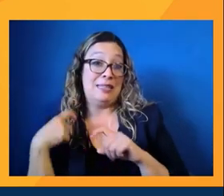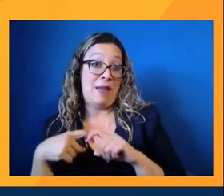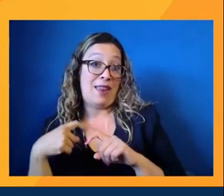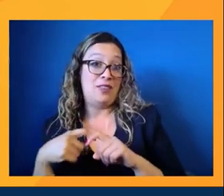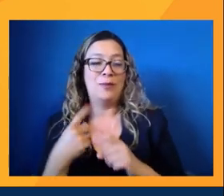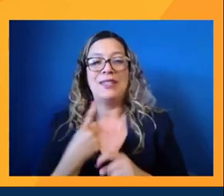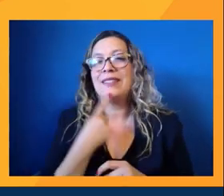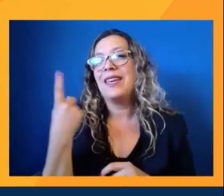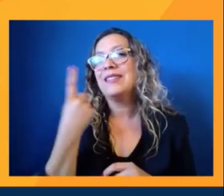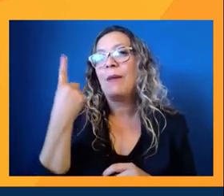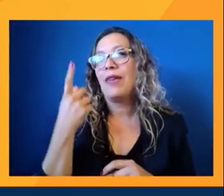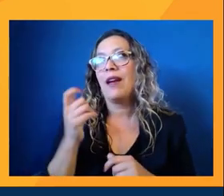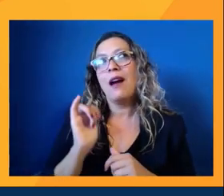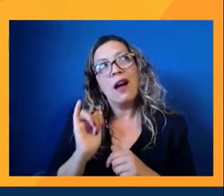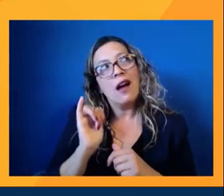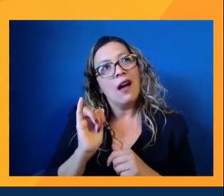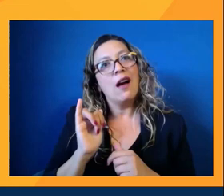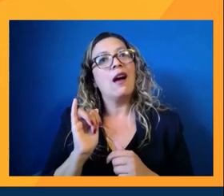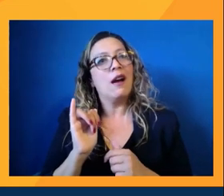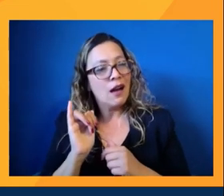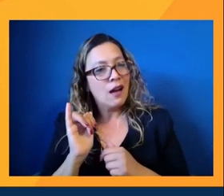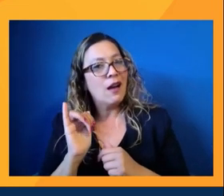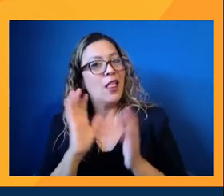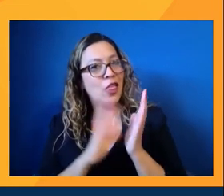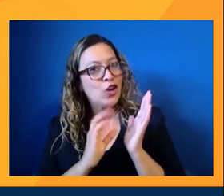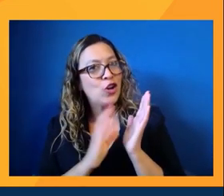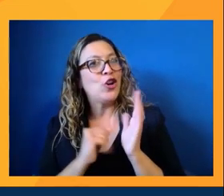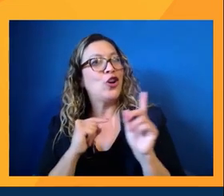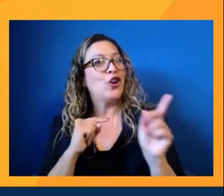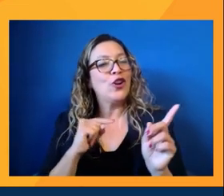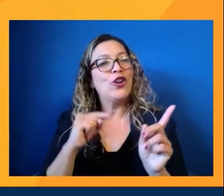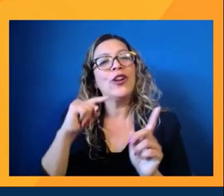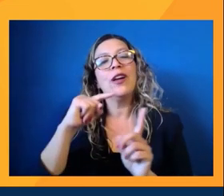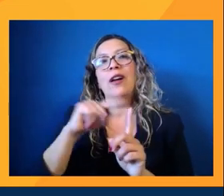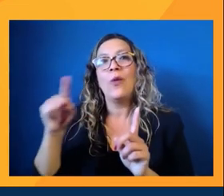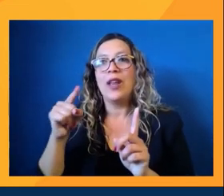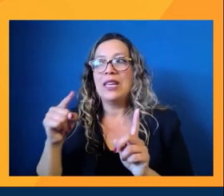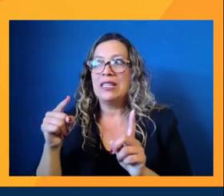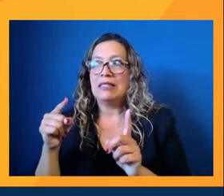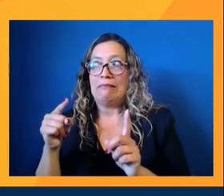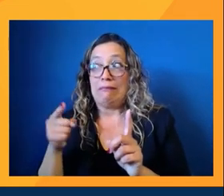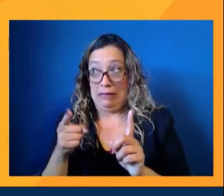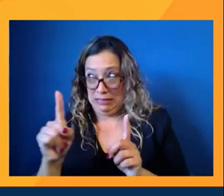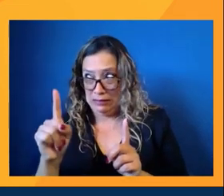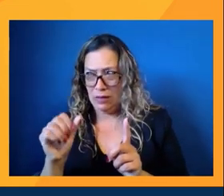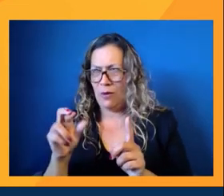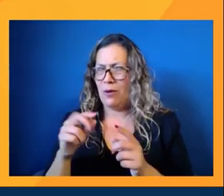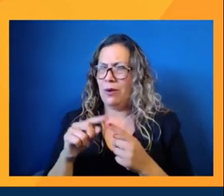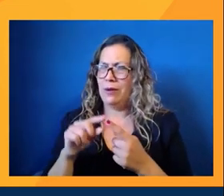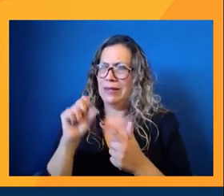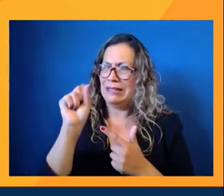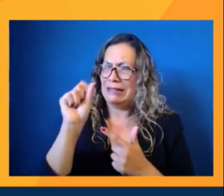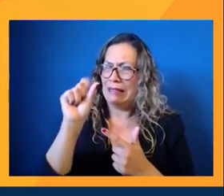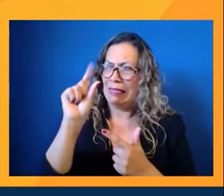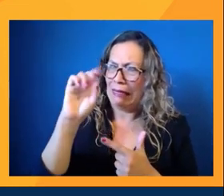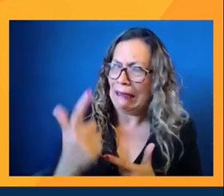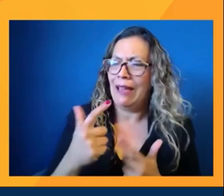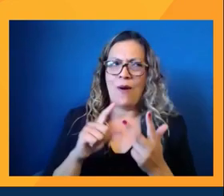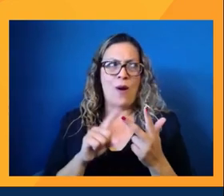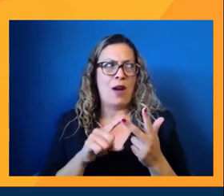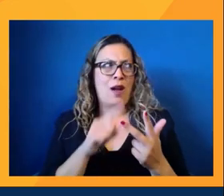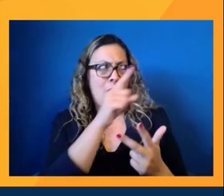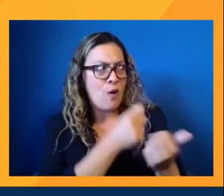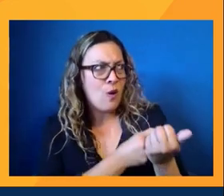else that brings you context to whether it's an insult or whether it's a slang or whether it's something that's related